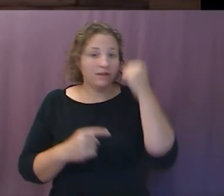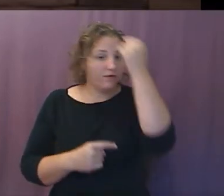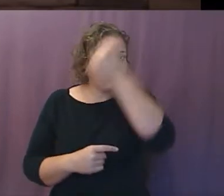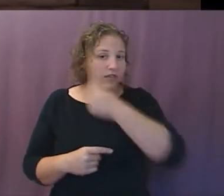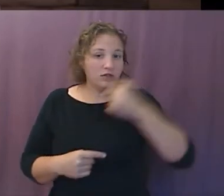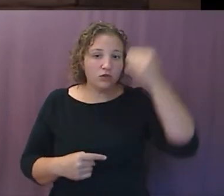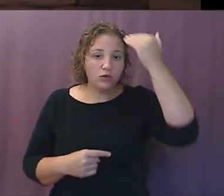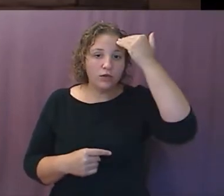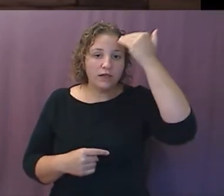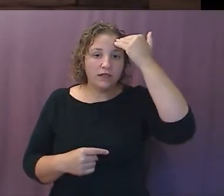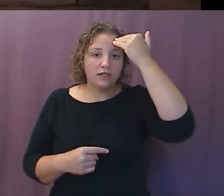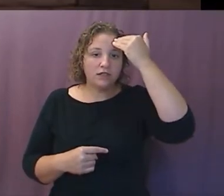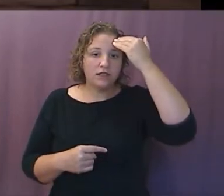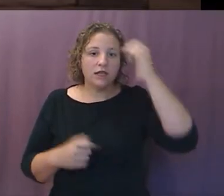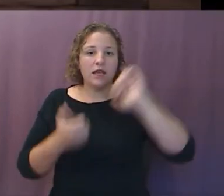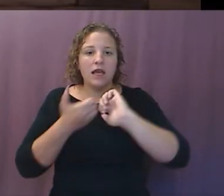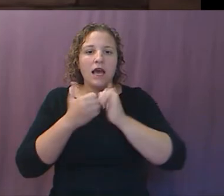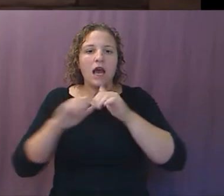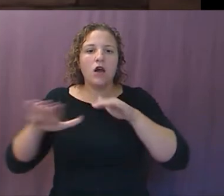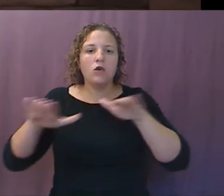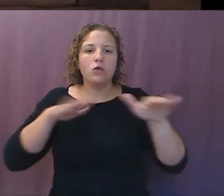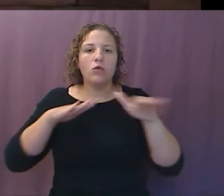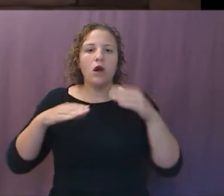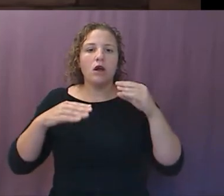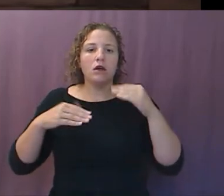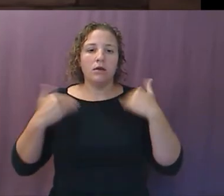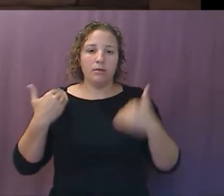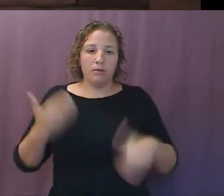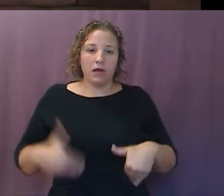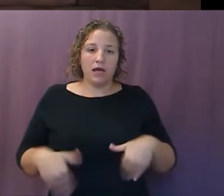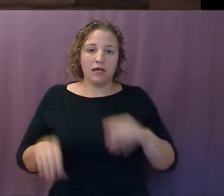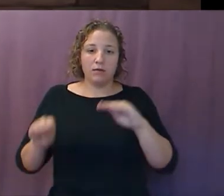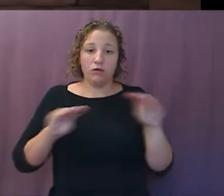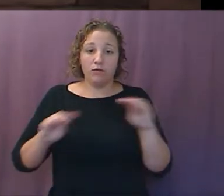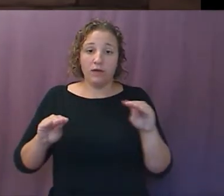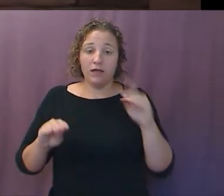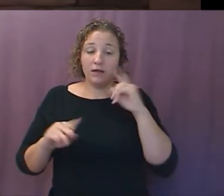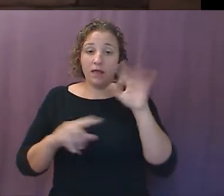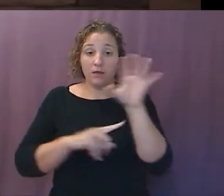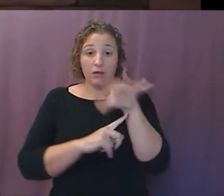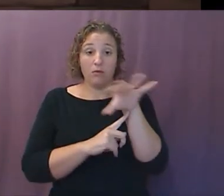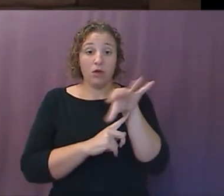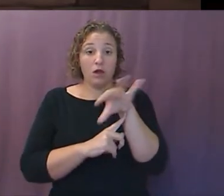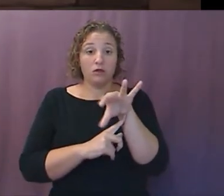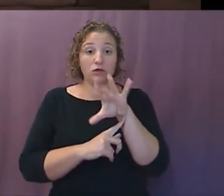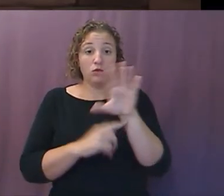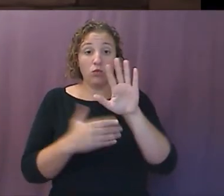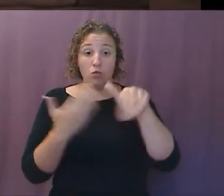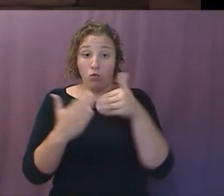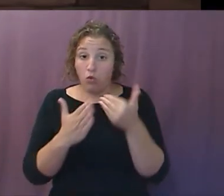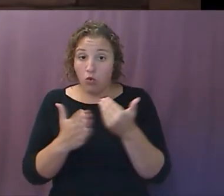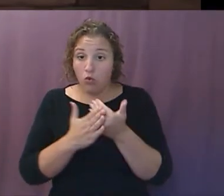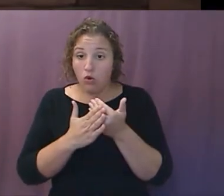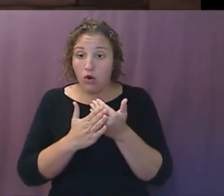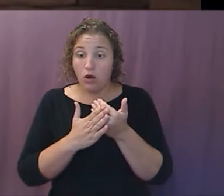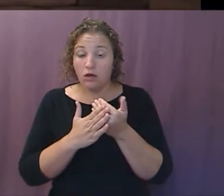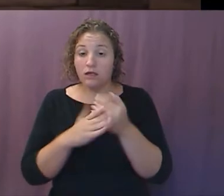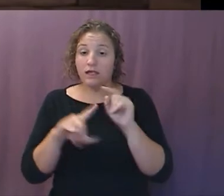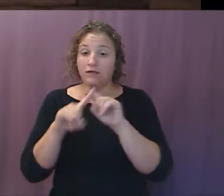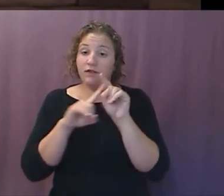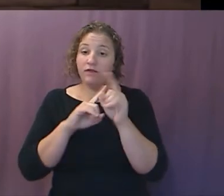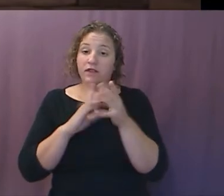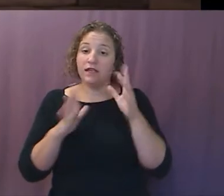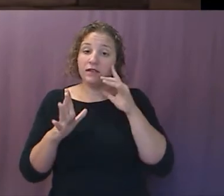They can tell who you are by how you walk from there because they have an extreme surveillance state. And then, of course, they also have the different things they put in from law